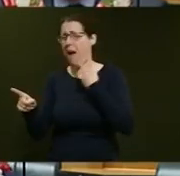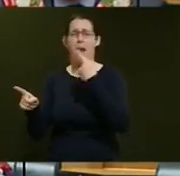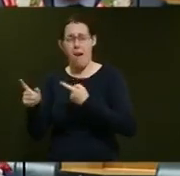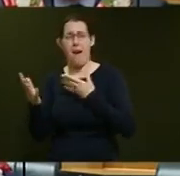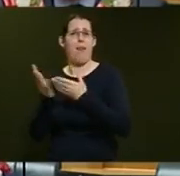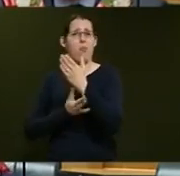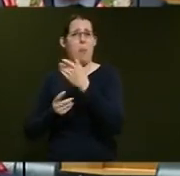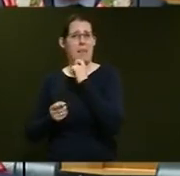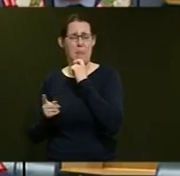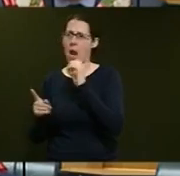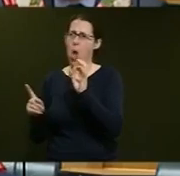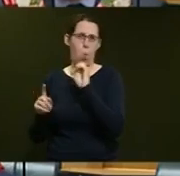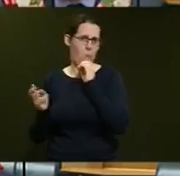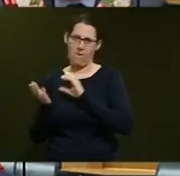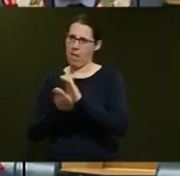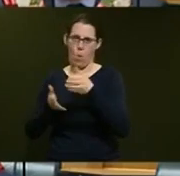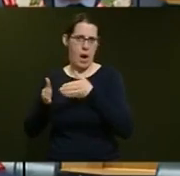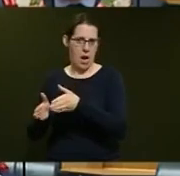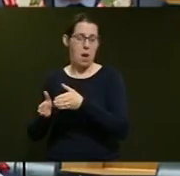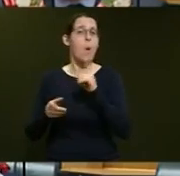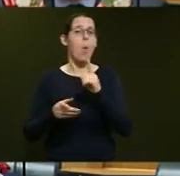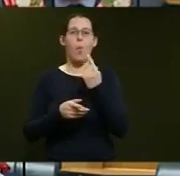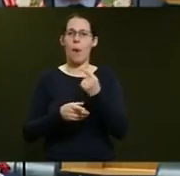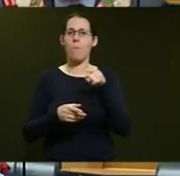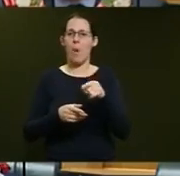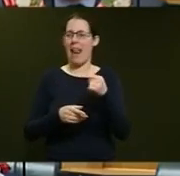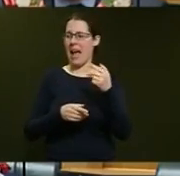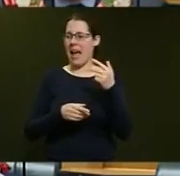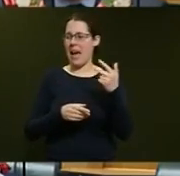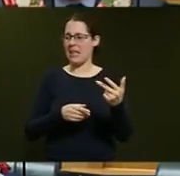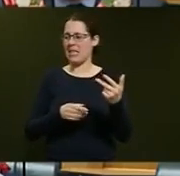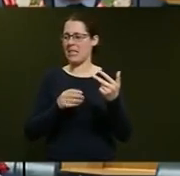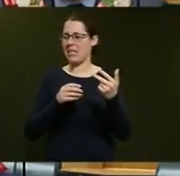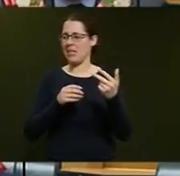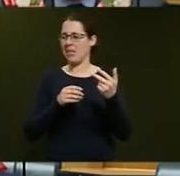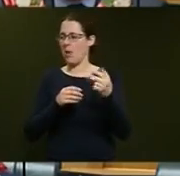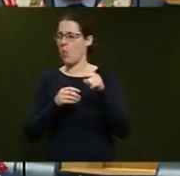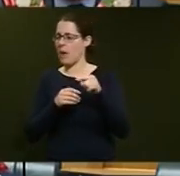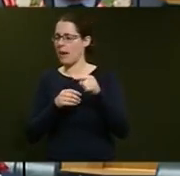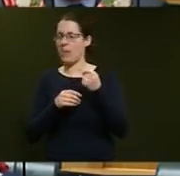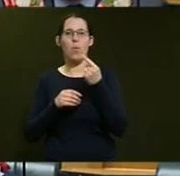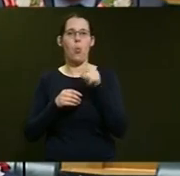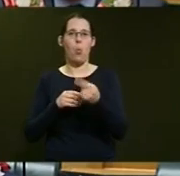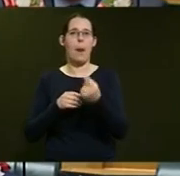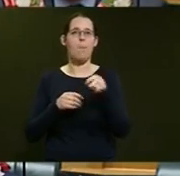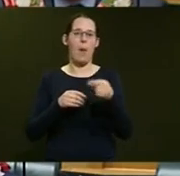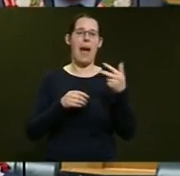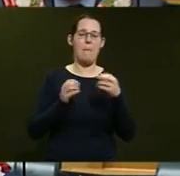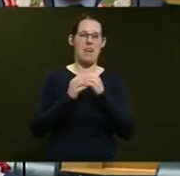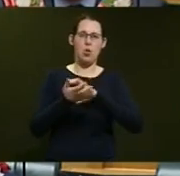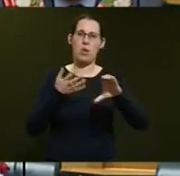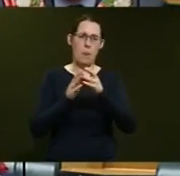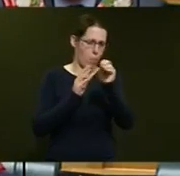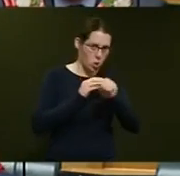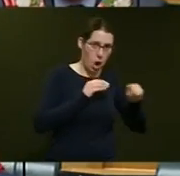has been set aside as part of the $28 billion, 10-year